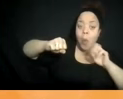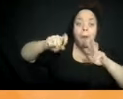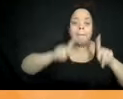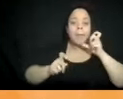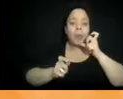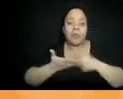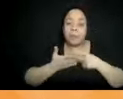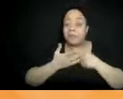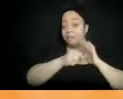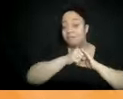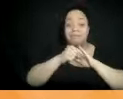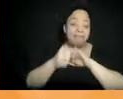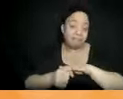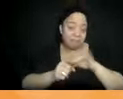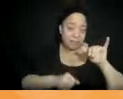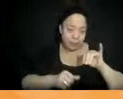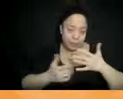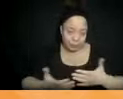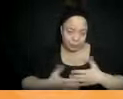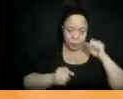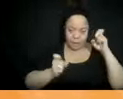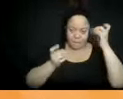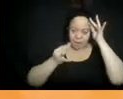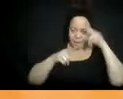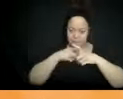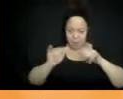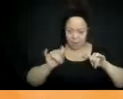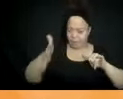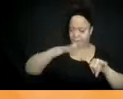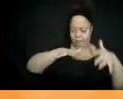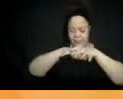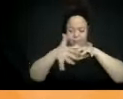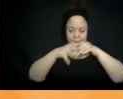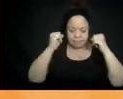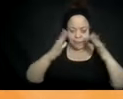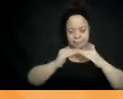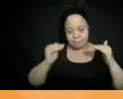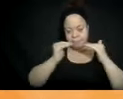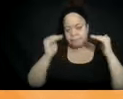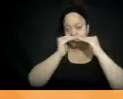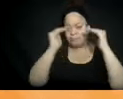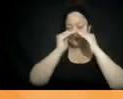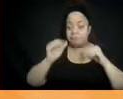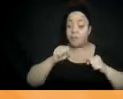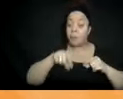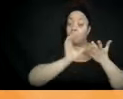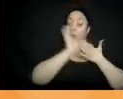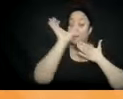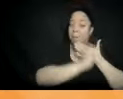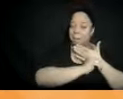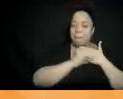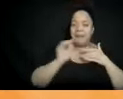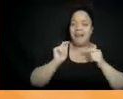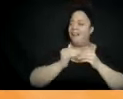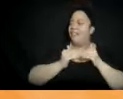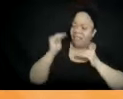So they're in the curriculum, there are at least three ways that you can structure the activity, depending on the size